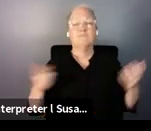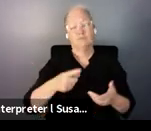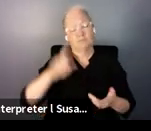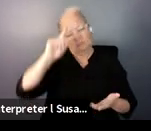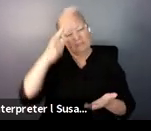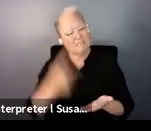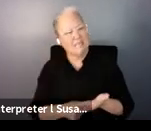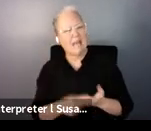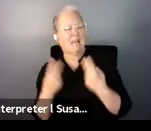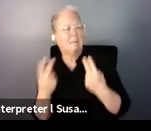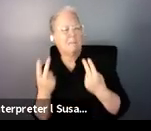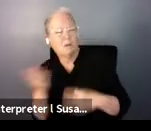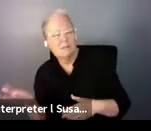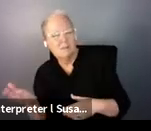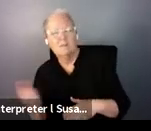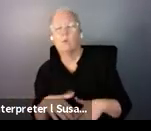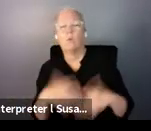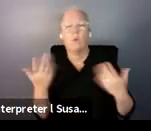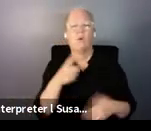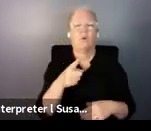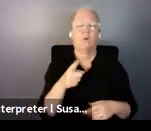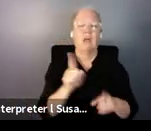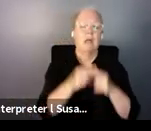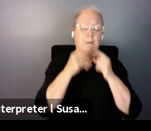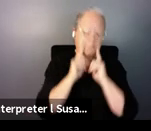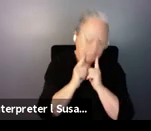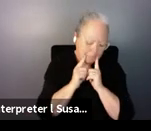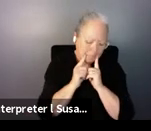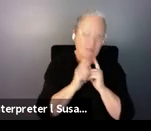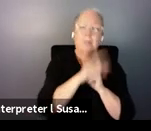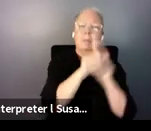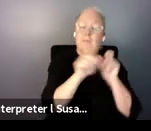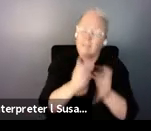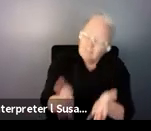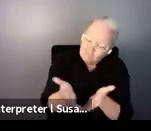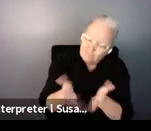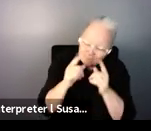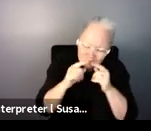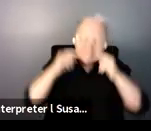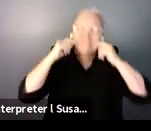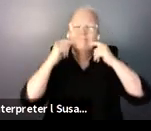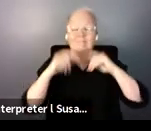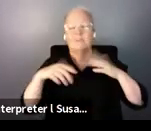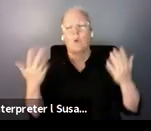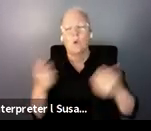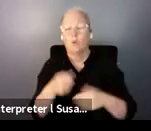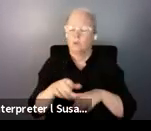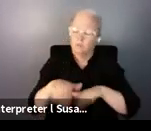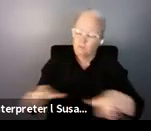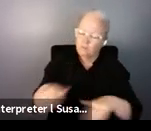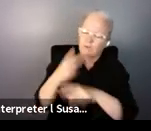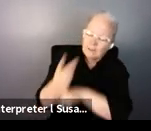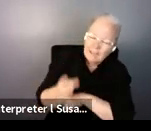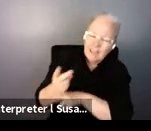get cheered up when we are low, child care and many other opportunities or situations